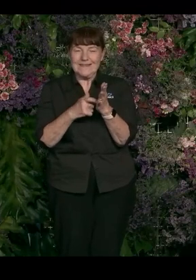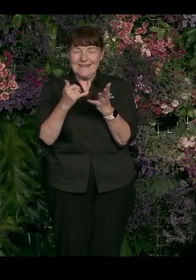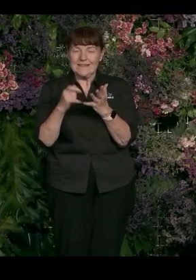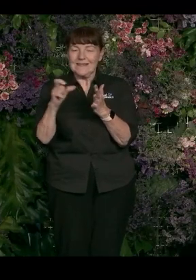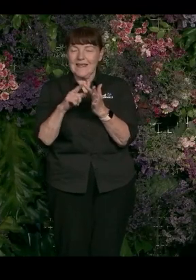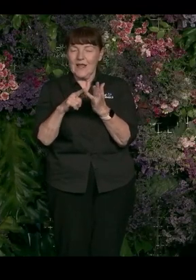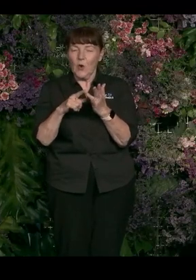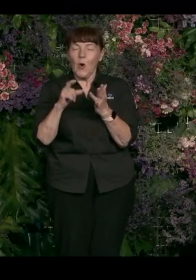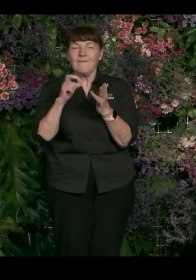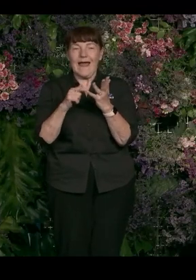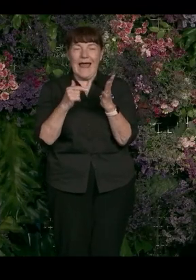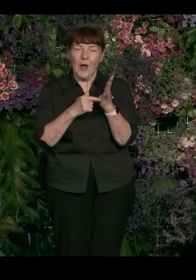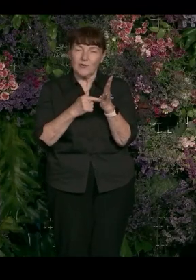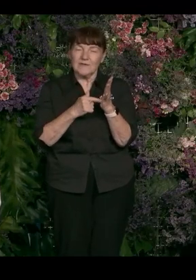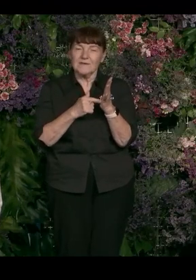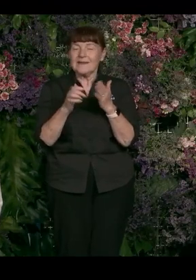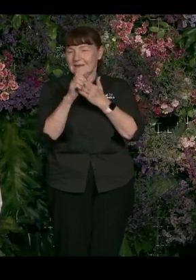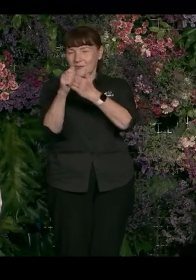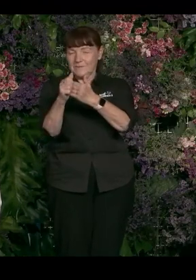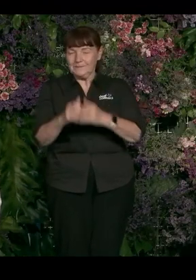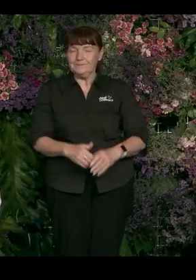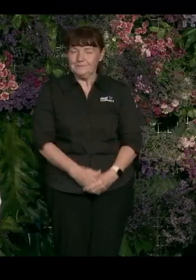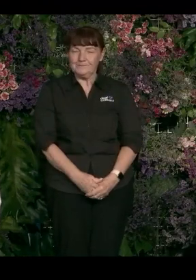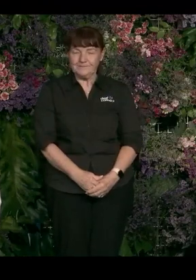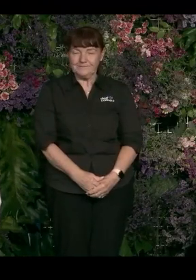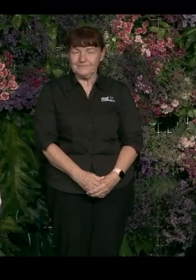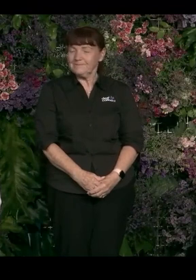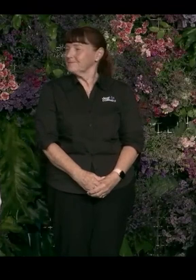of Out Leadership. Welcome, Todd. Thanks, Kate.